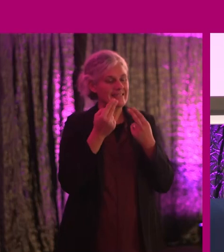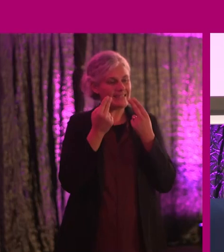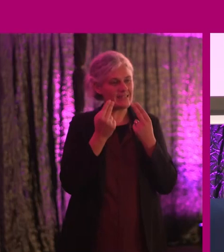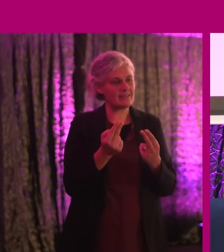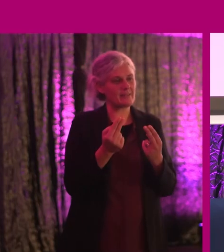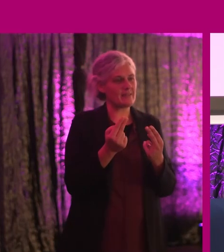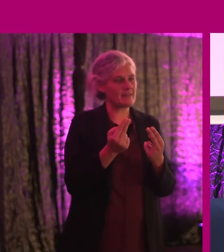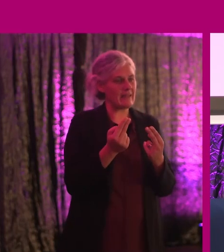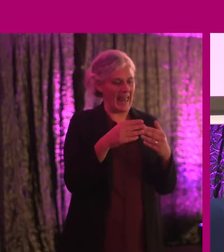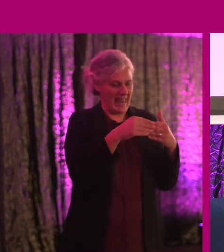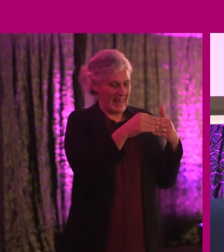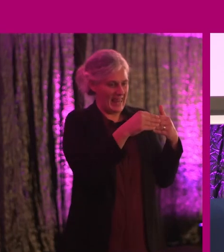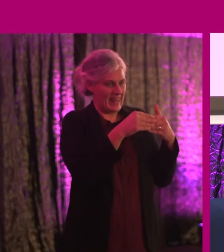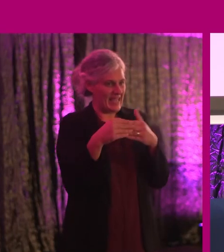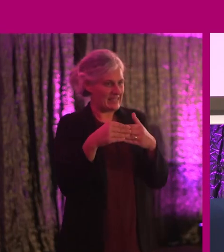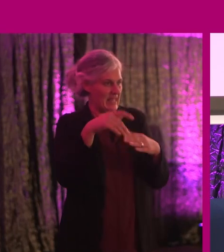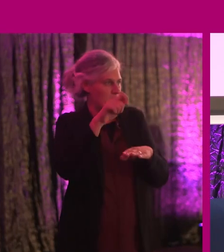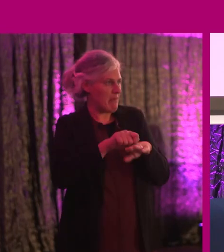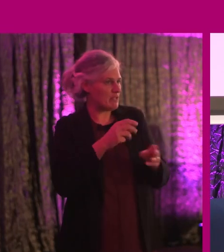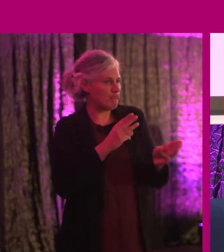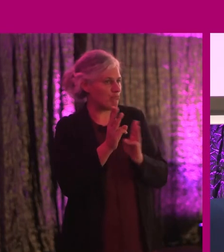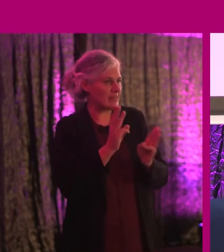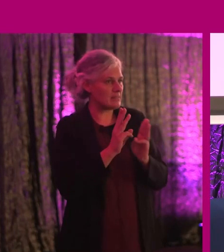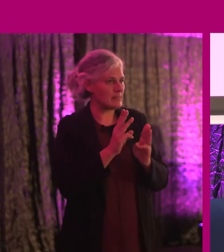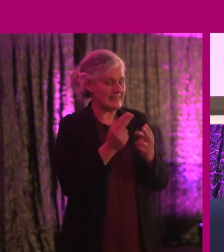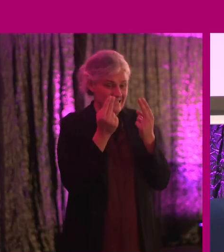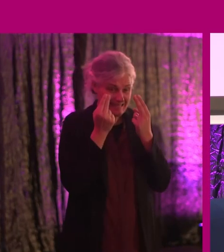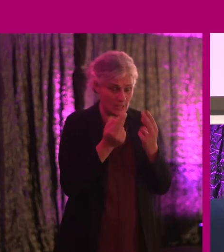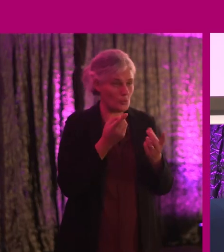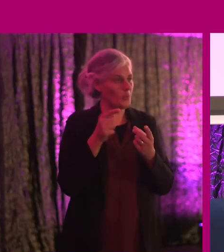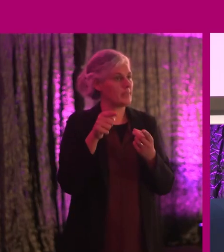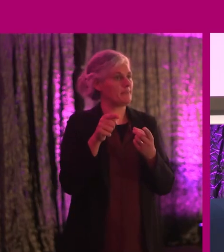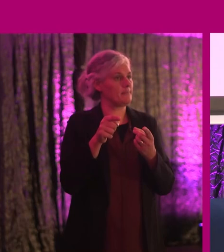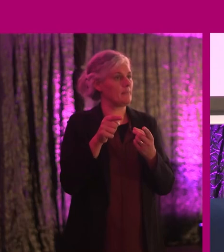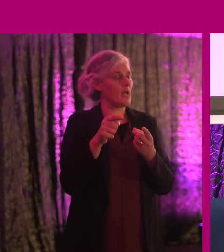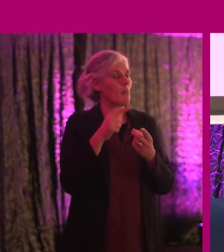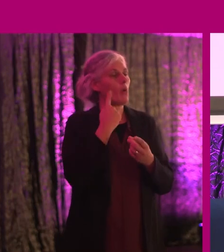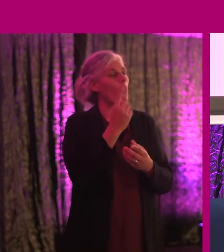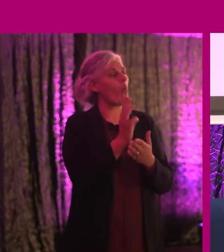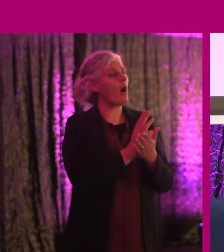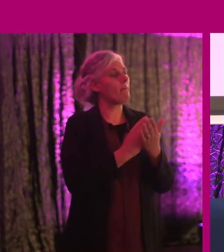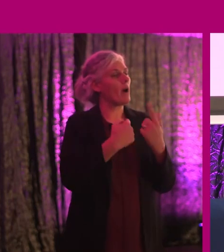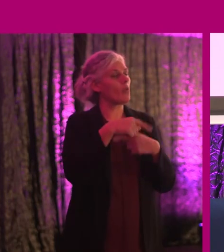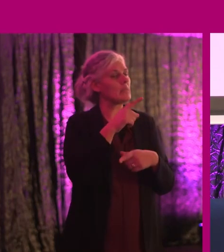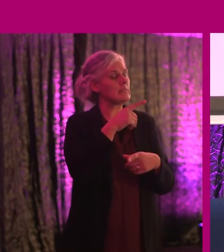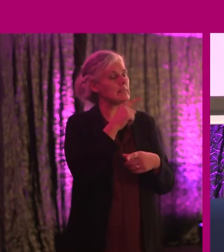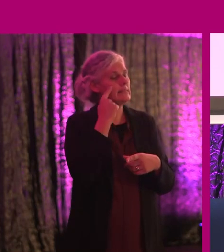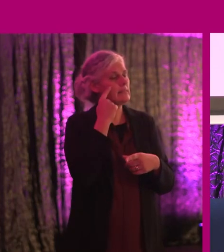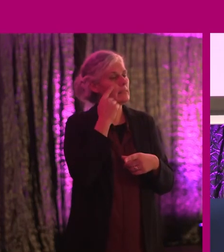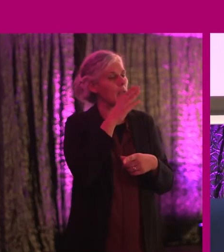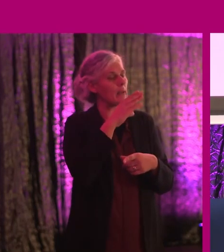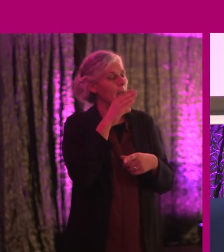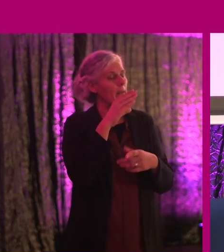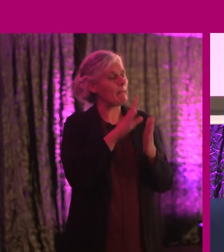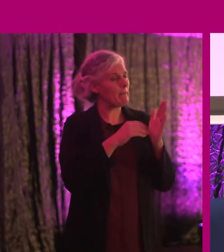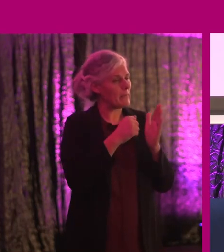be leading in best practice. It needs to do it. But the one part that we're seeing with our businesses, OK, we need to